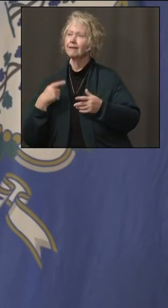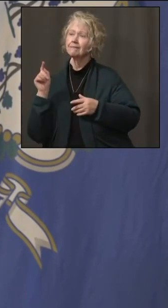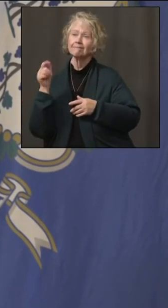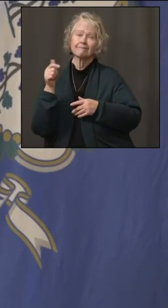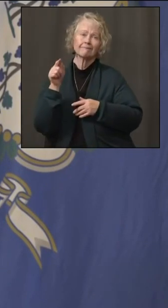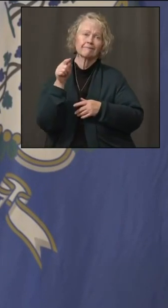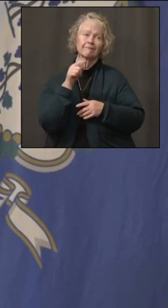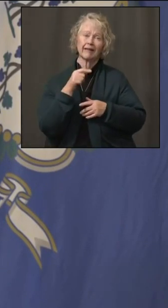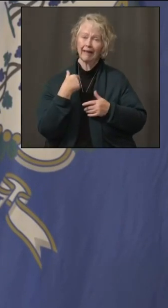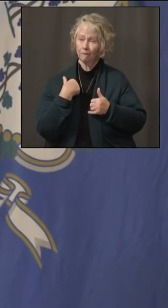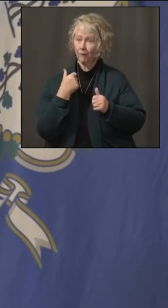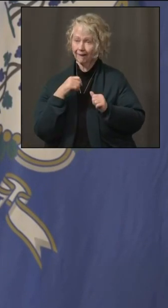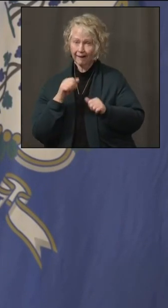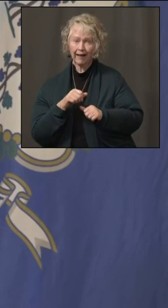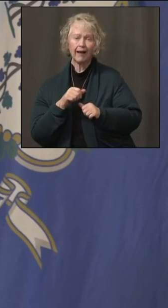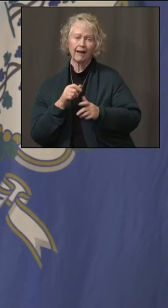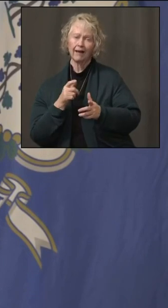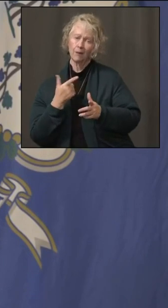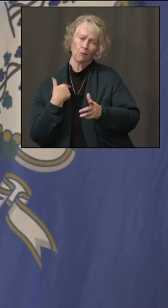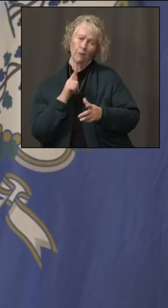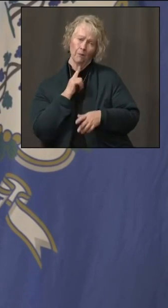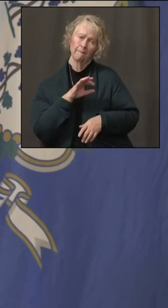states, we're all going to be better off for it.